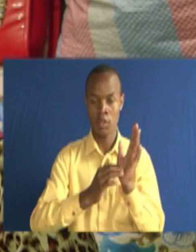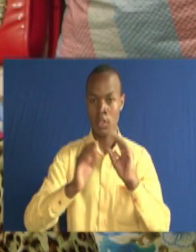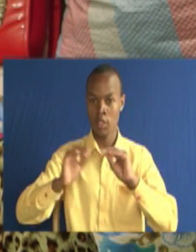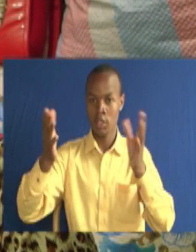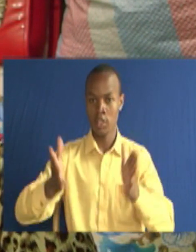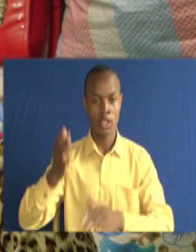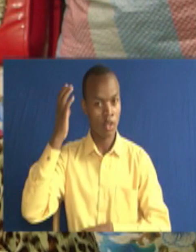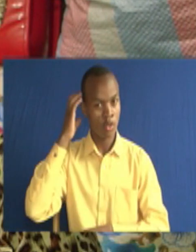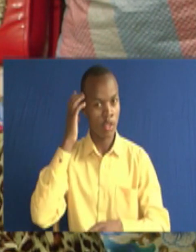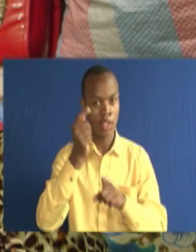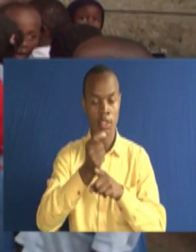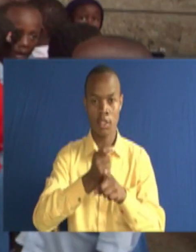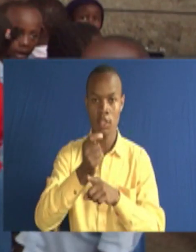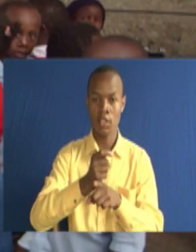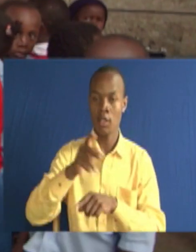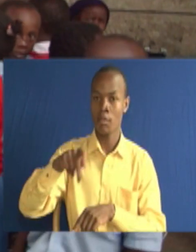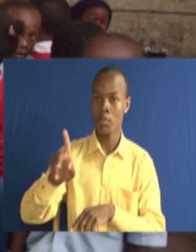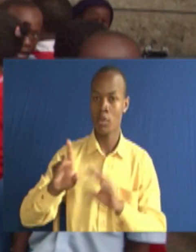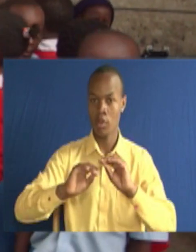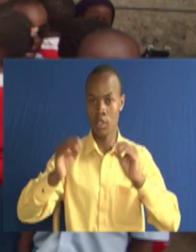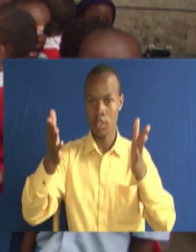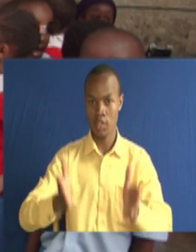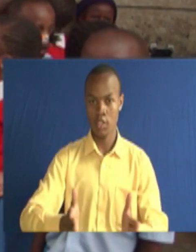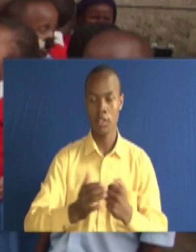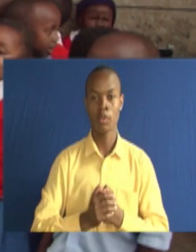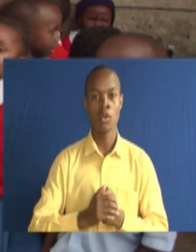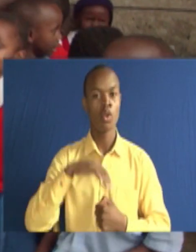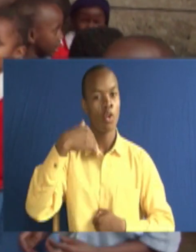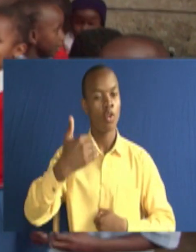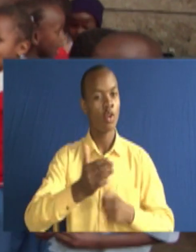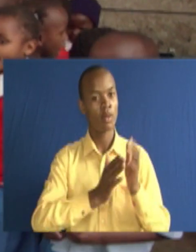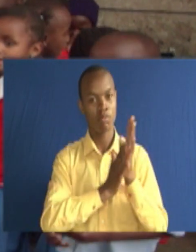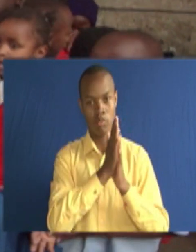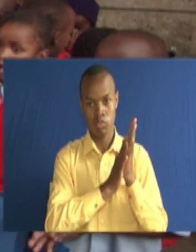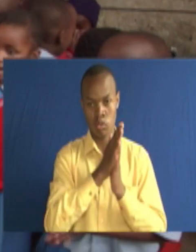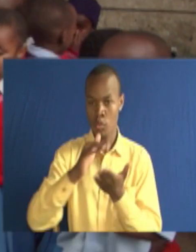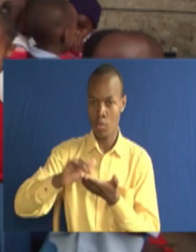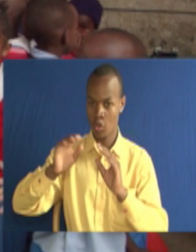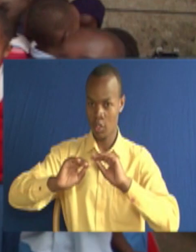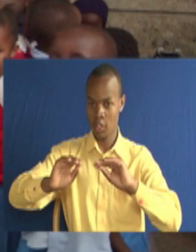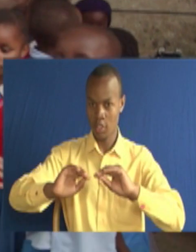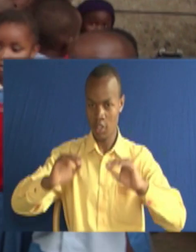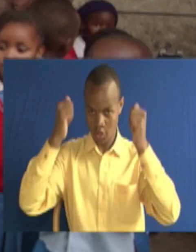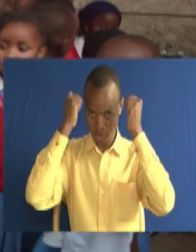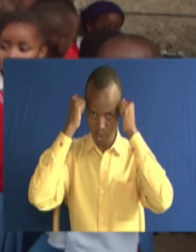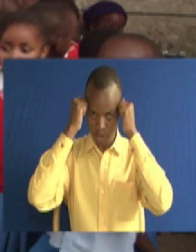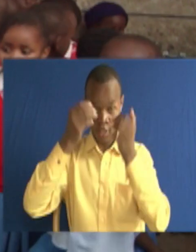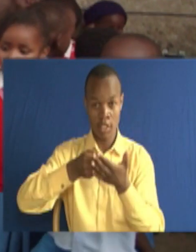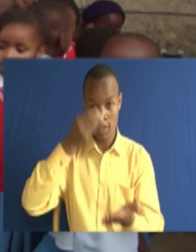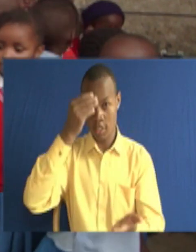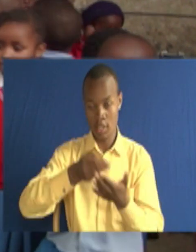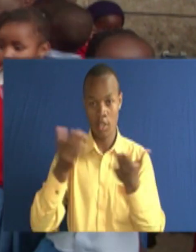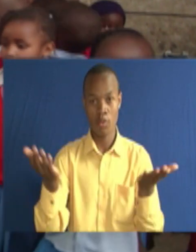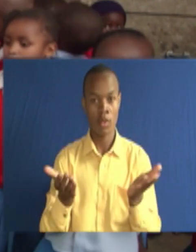train kama P1 teacher. Career choice was driven by her interest in teaching pupils where she learned at Machaco's Teachers Training